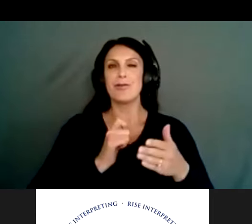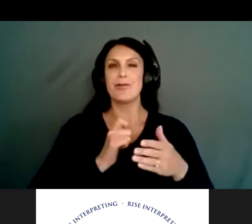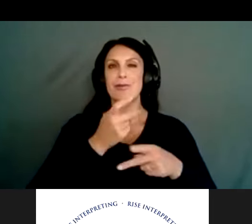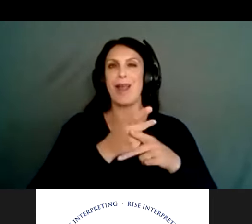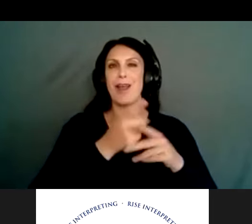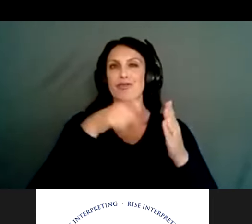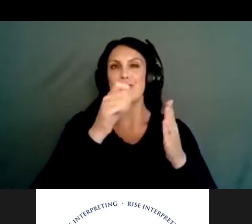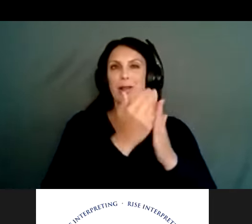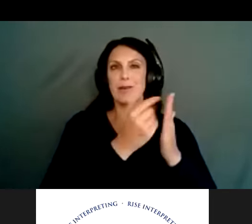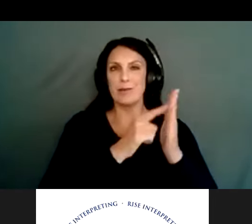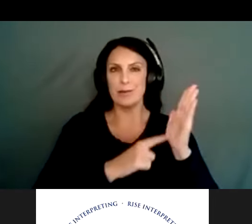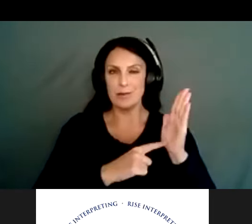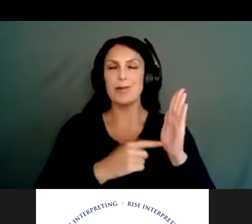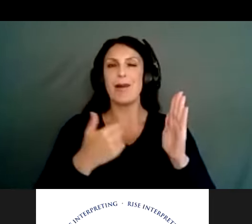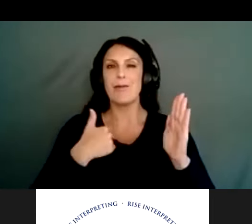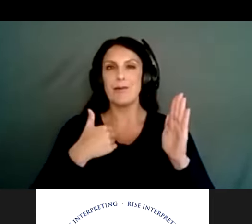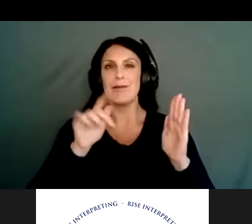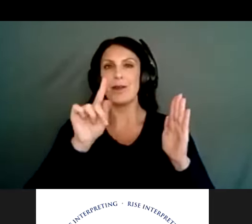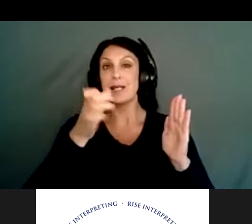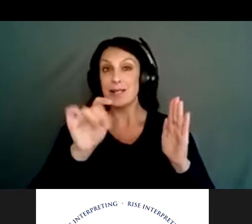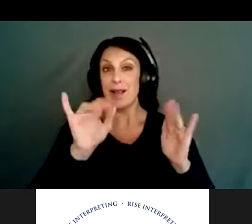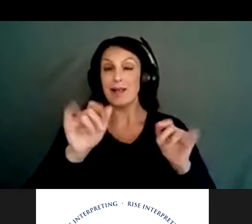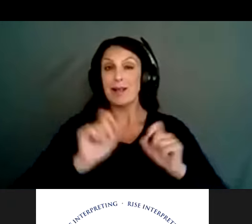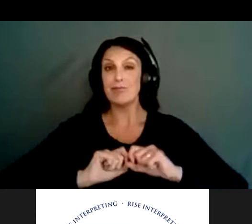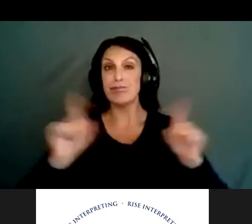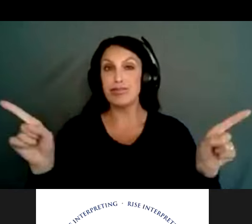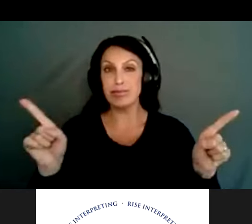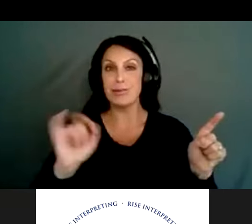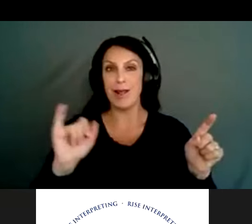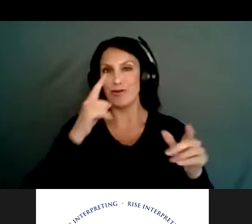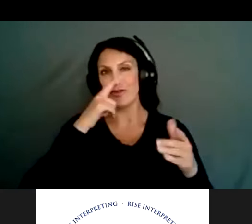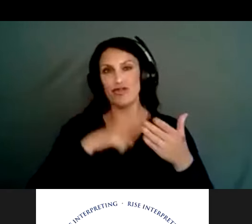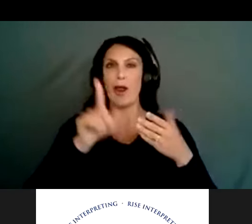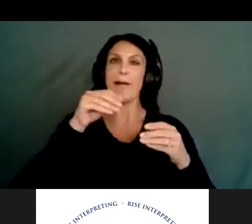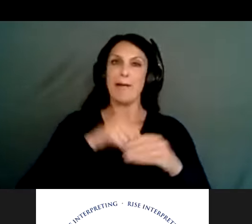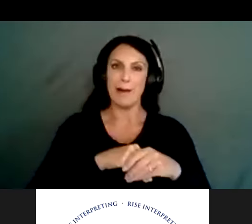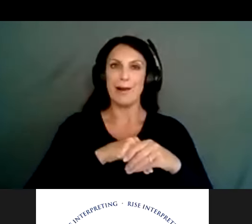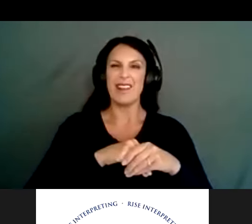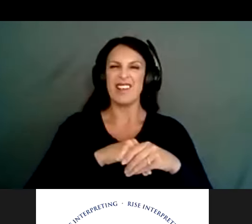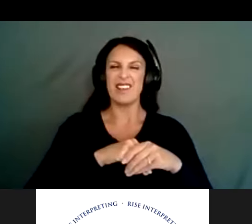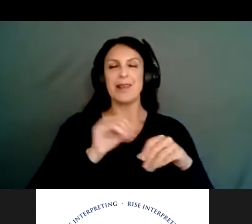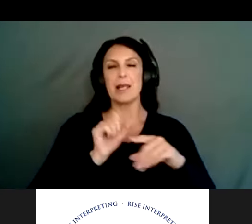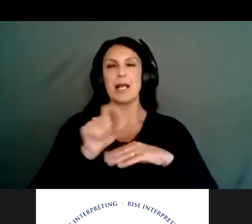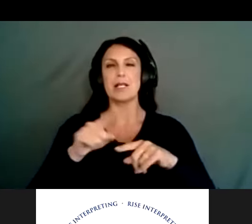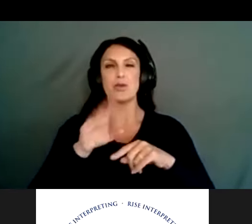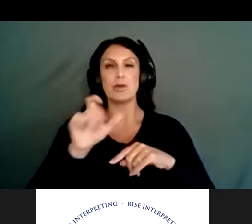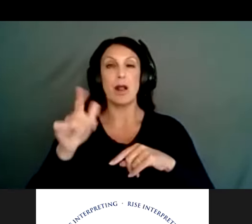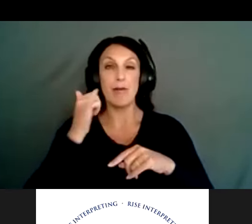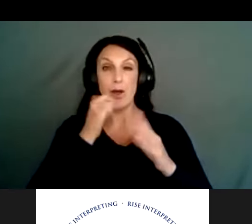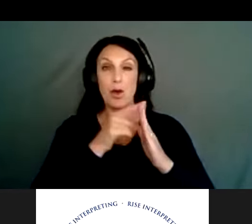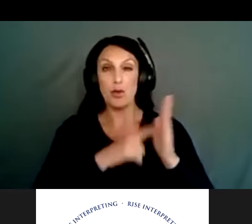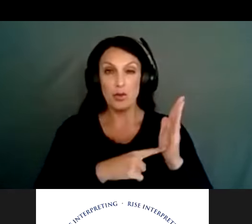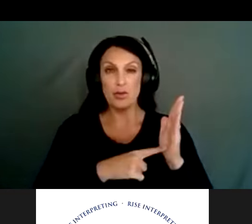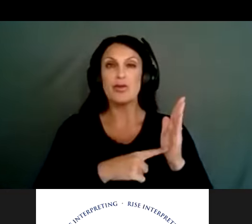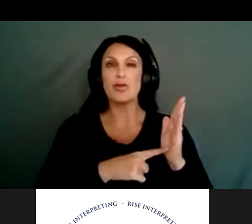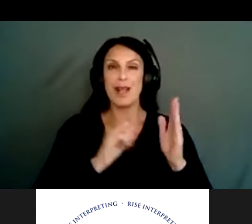just like the way that there's texts, texts that went out just as like check-ins, um, that sends to cell phones. Um, so that's just generally